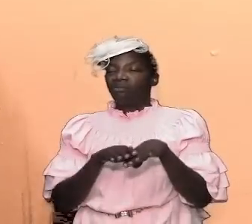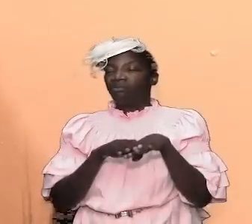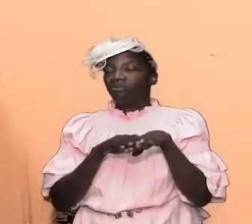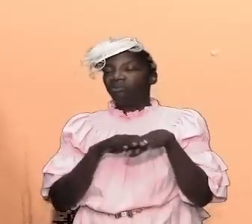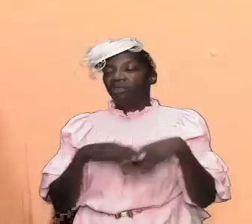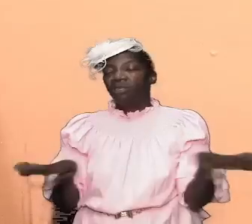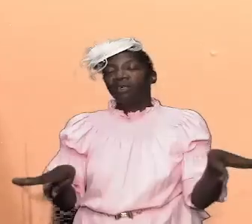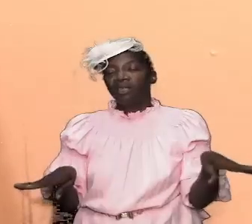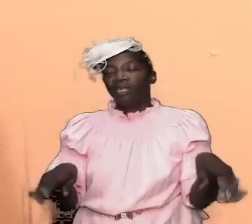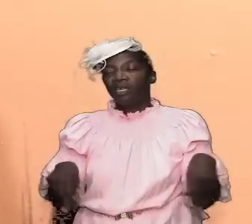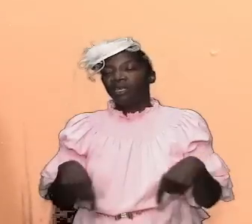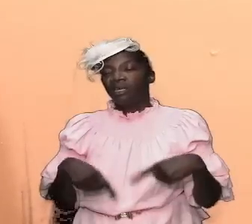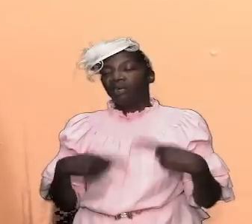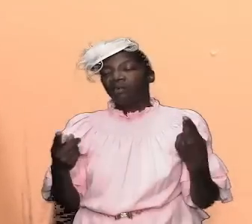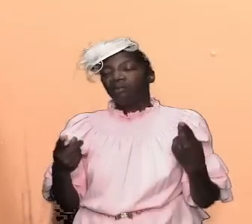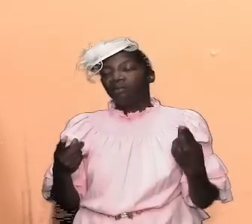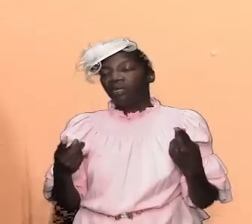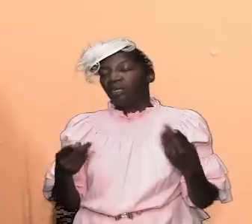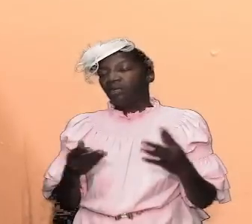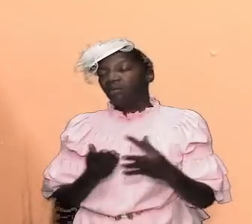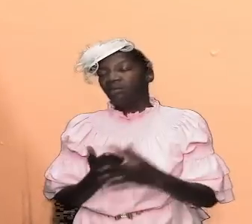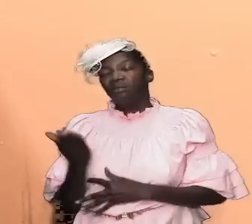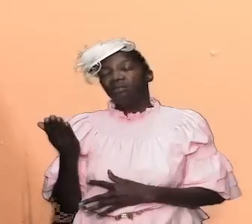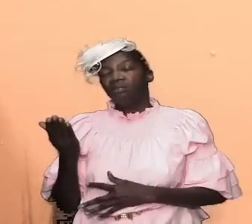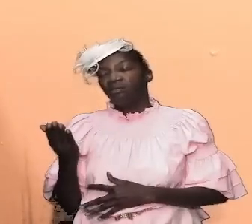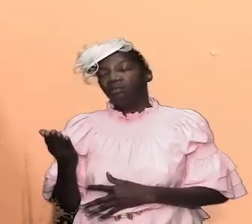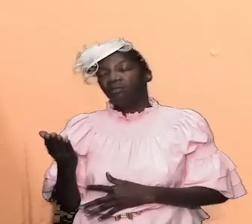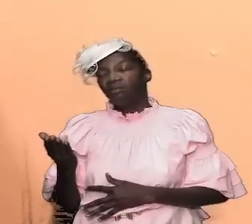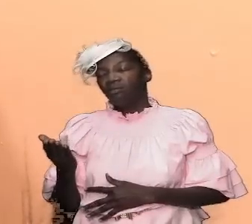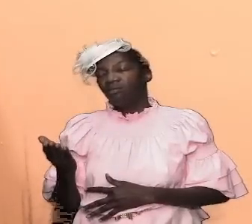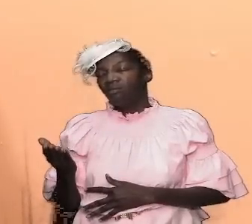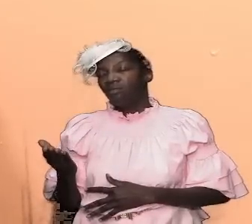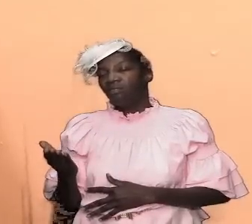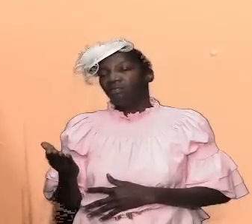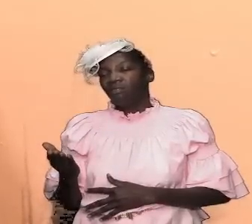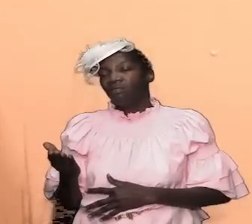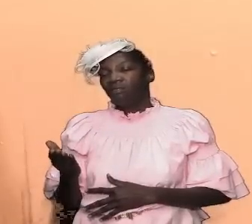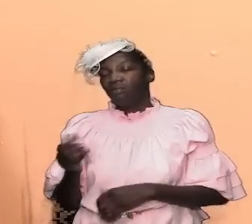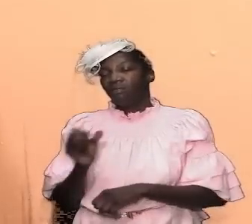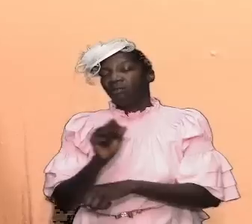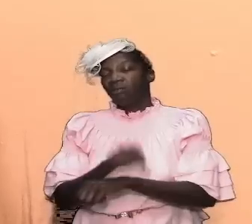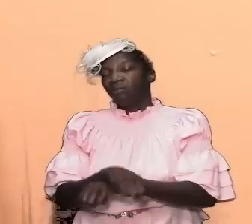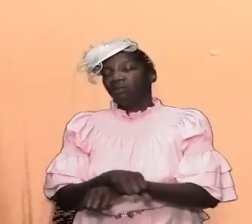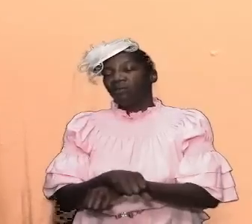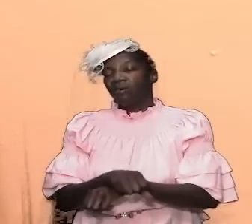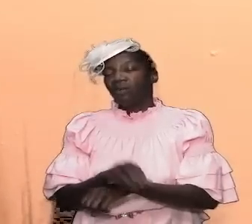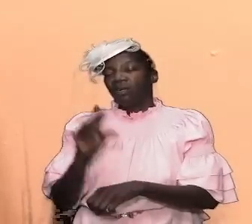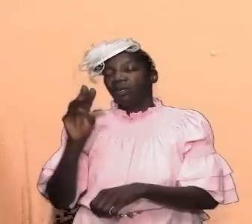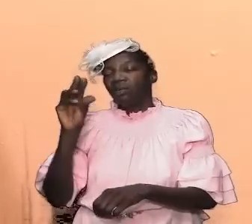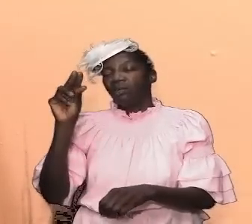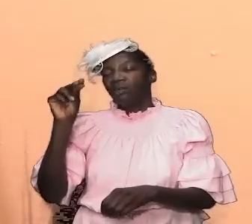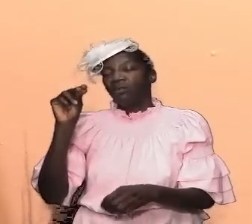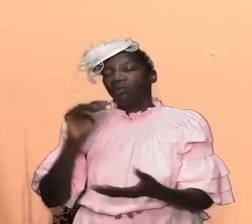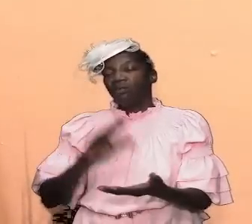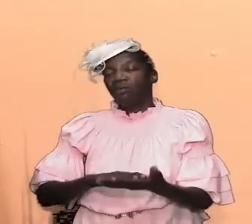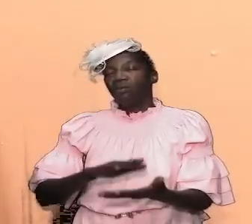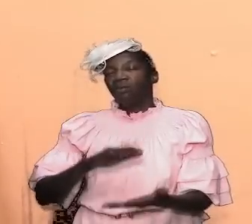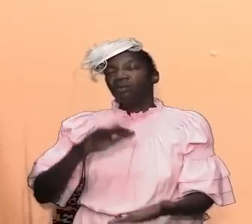just going through the motion but no glory no shekinah presence